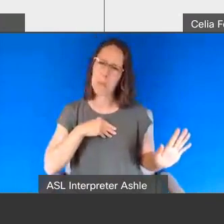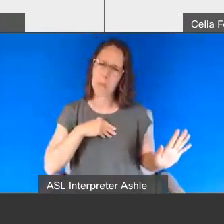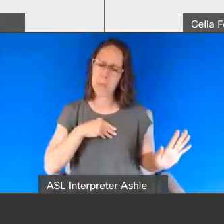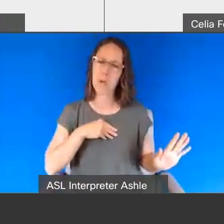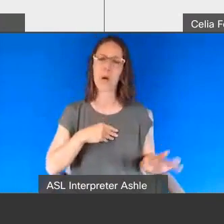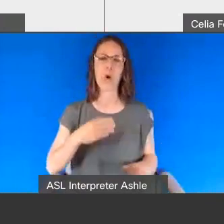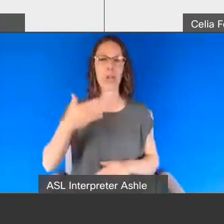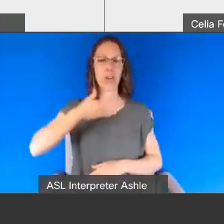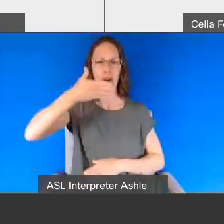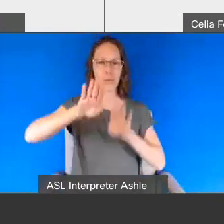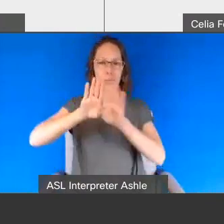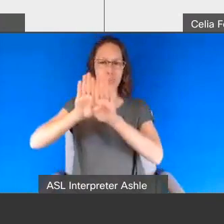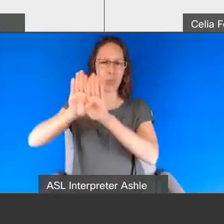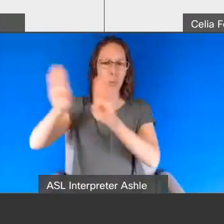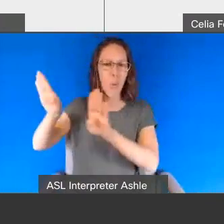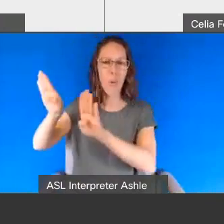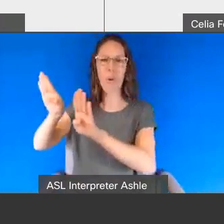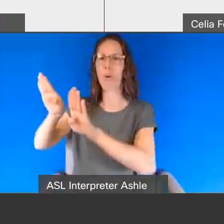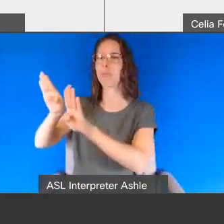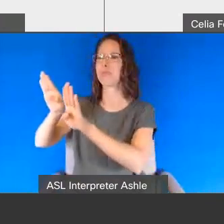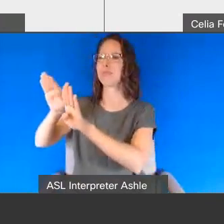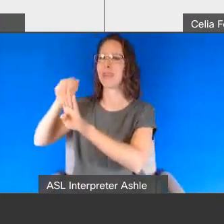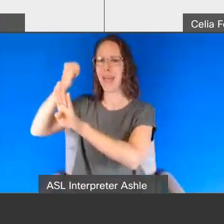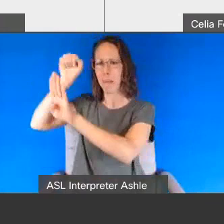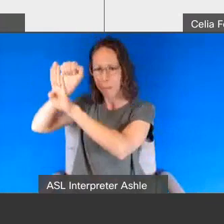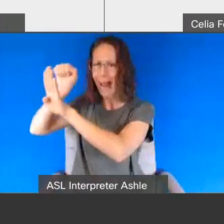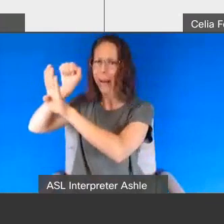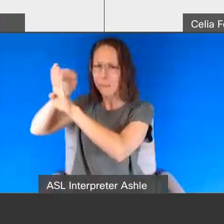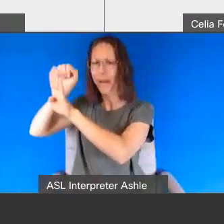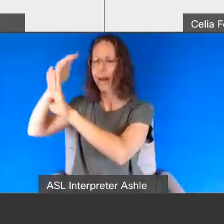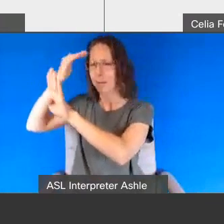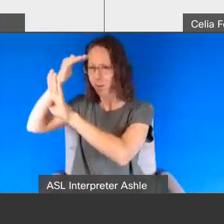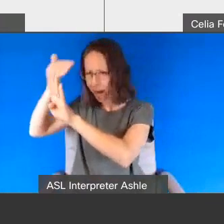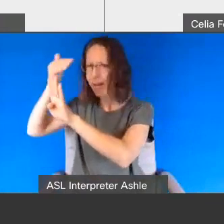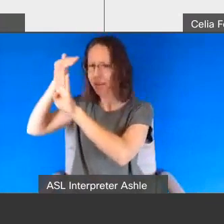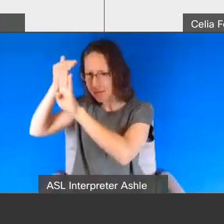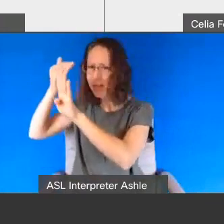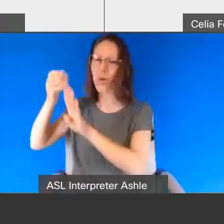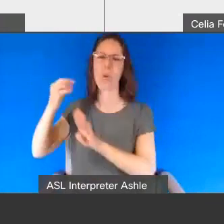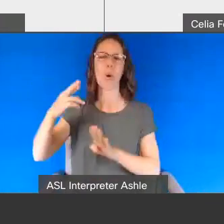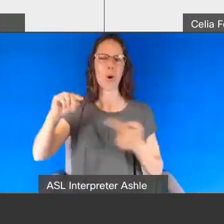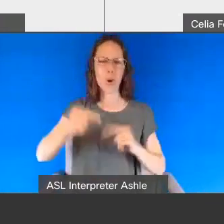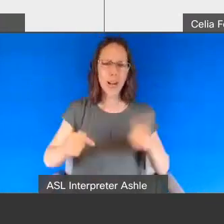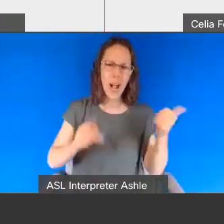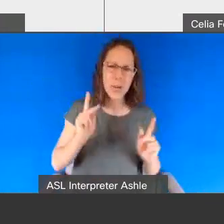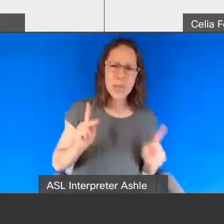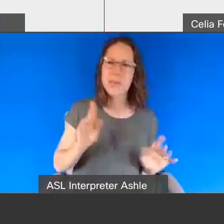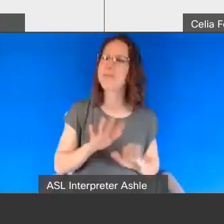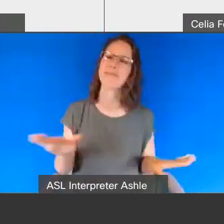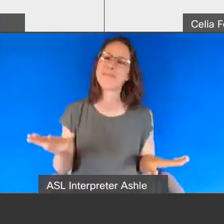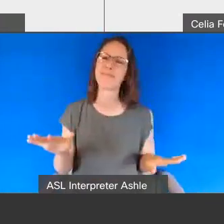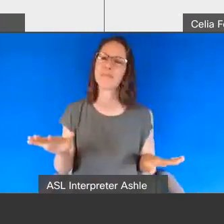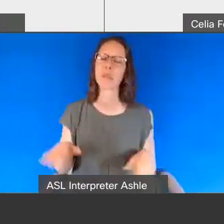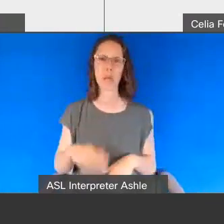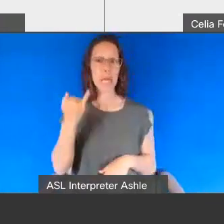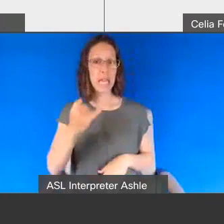wall um or banging their head on somebody's shin somebody else's shin if their stimming isn't bothering